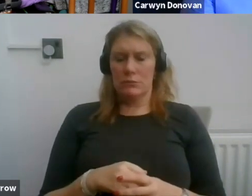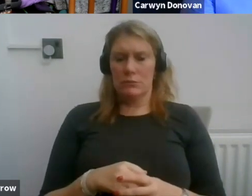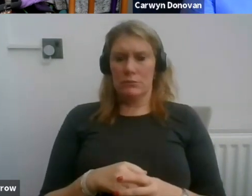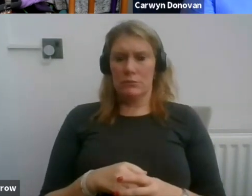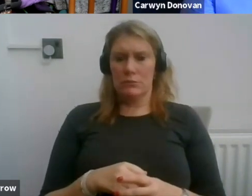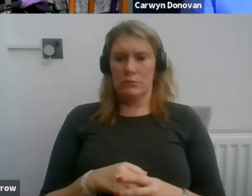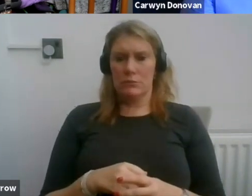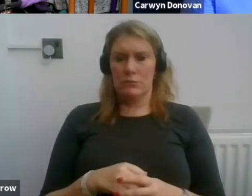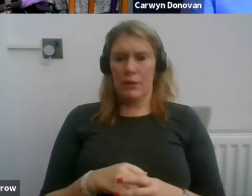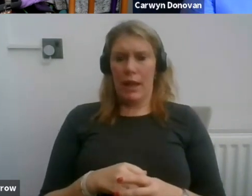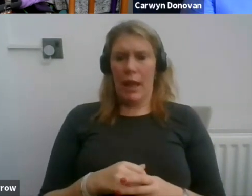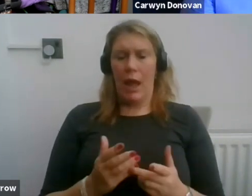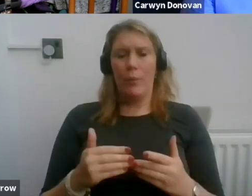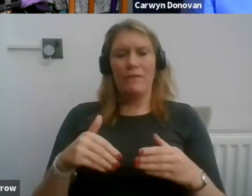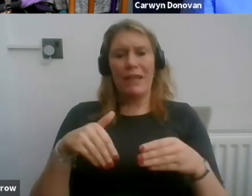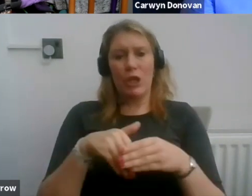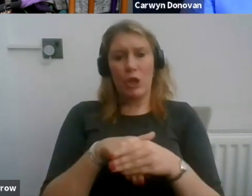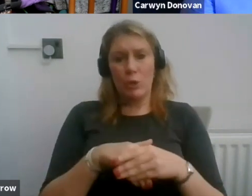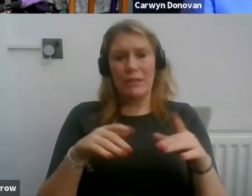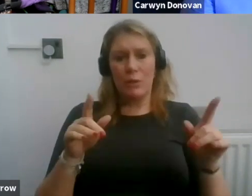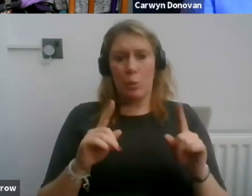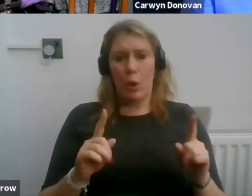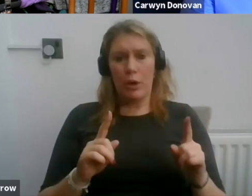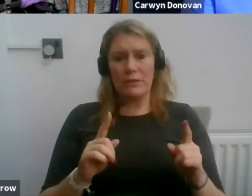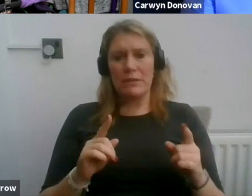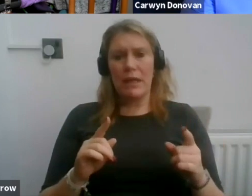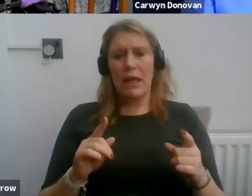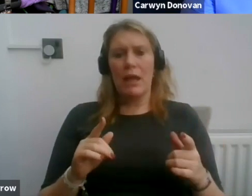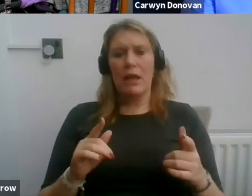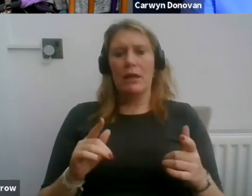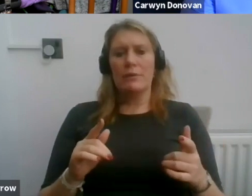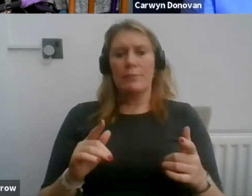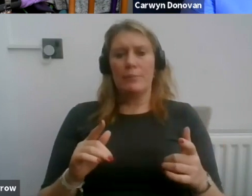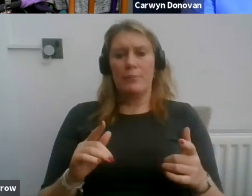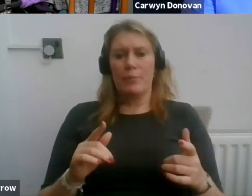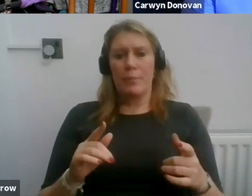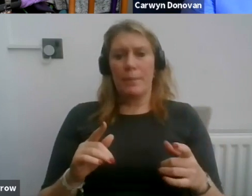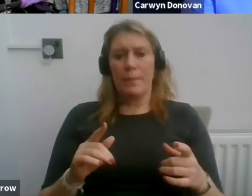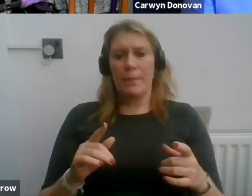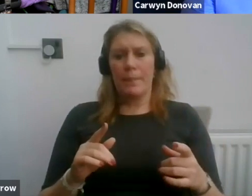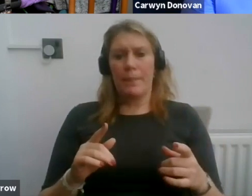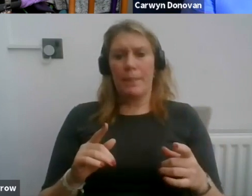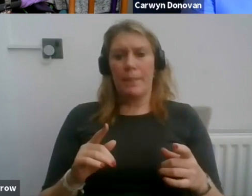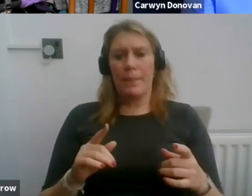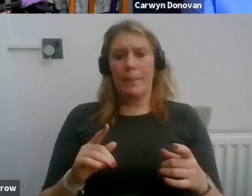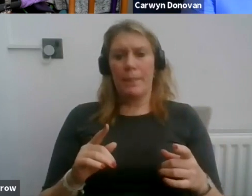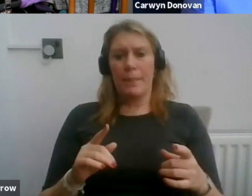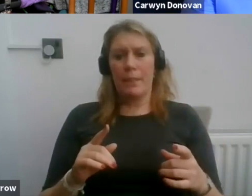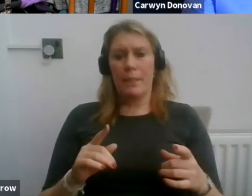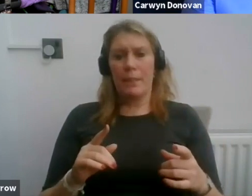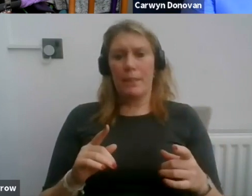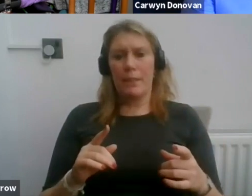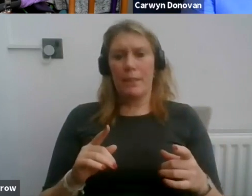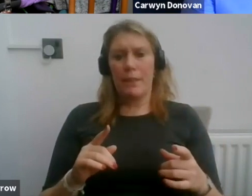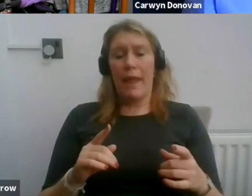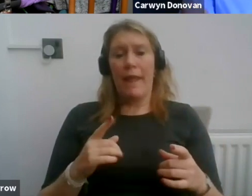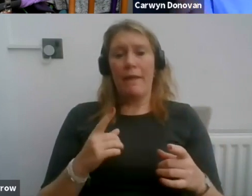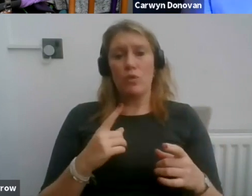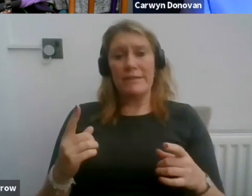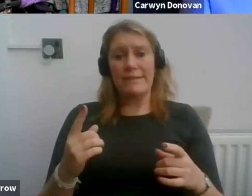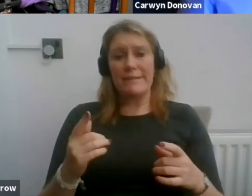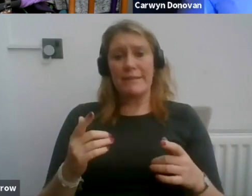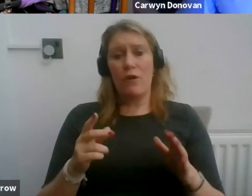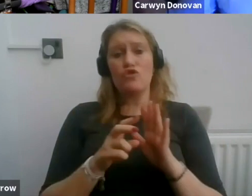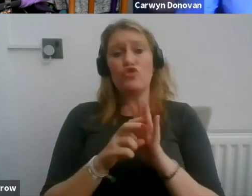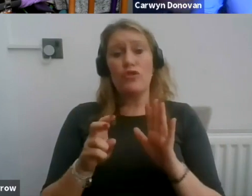we've written into that is a facility whereby if you are injured on your way to work,